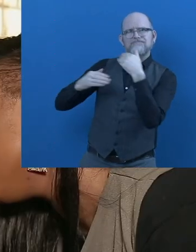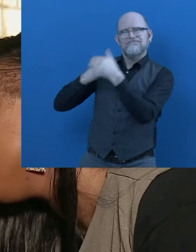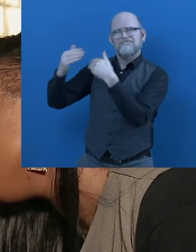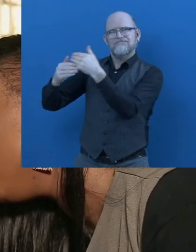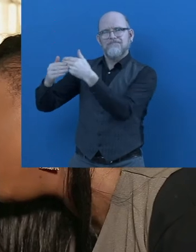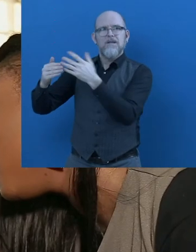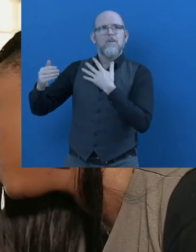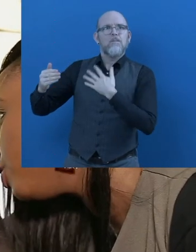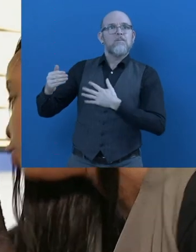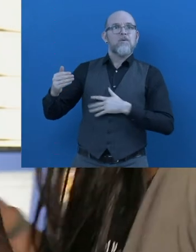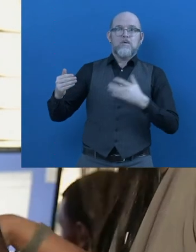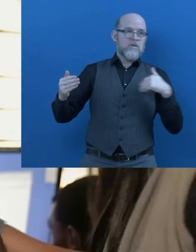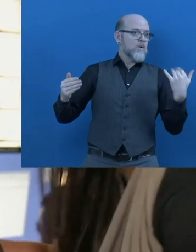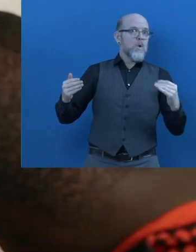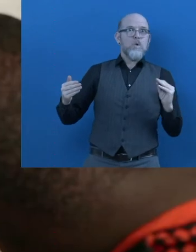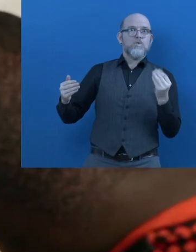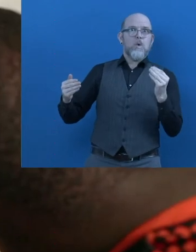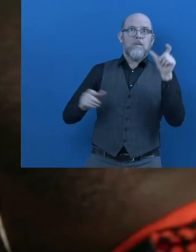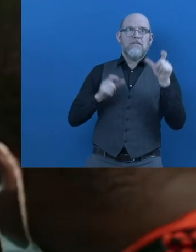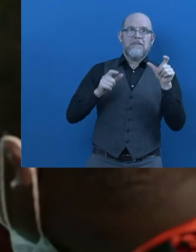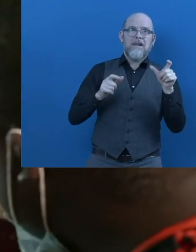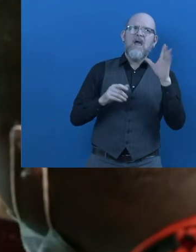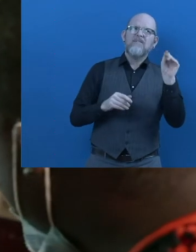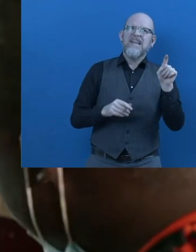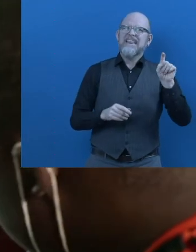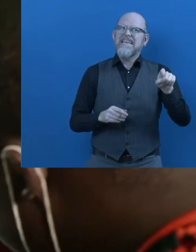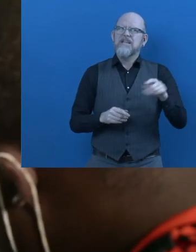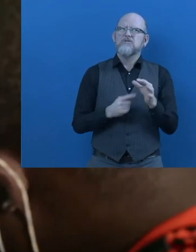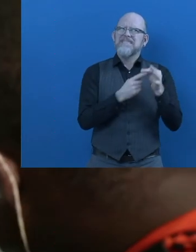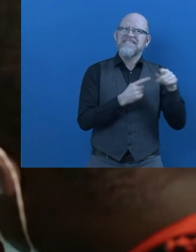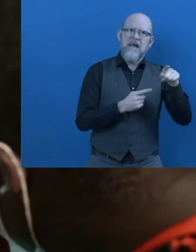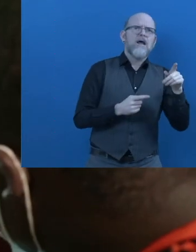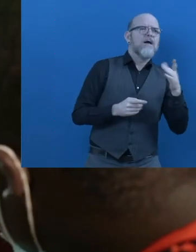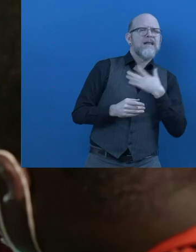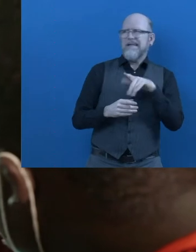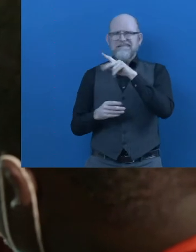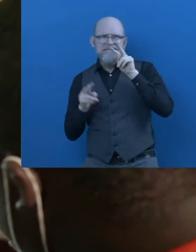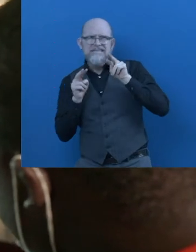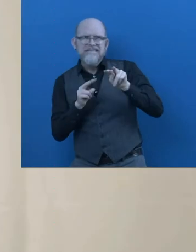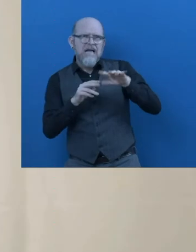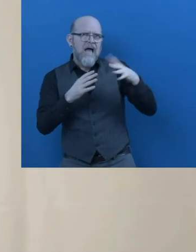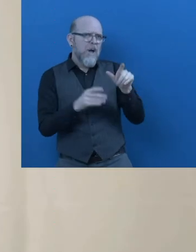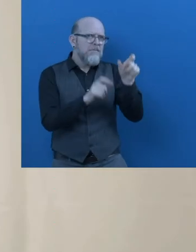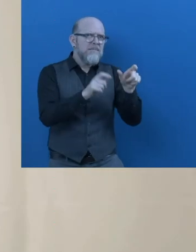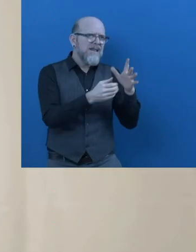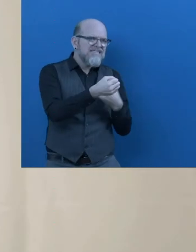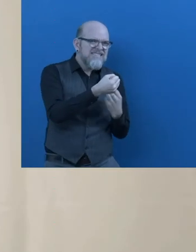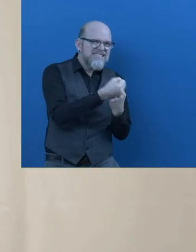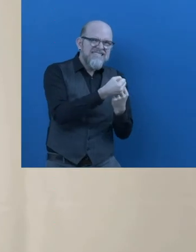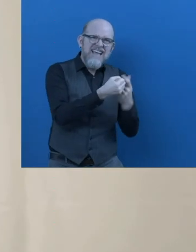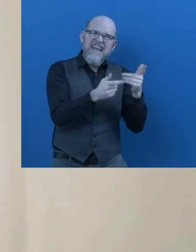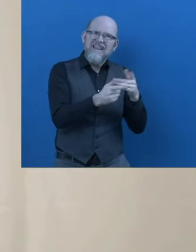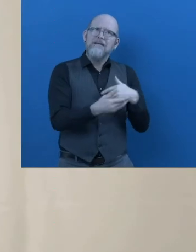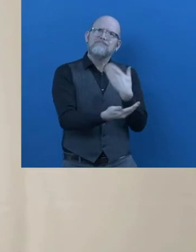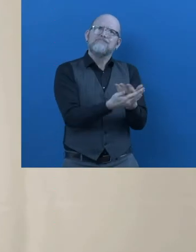IT entrepreneurship and career development for young adults with special needs. Also, we try as much